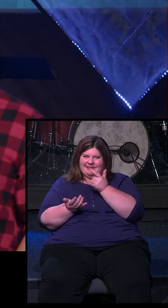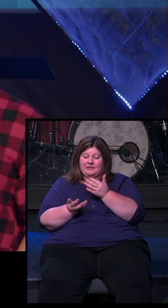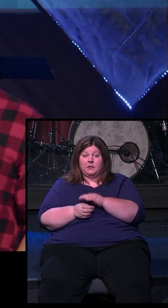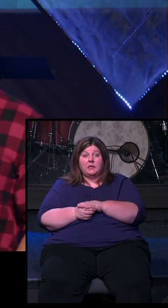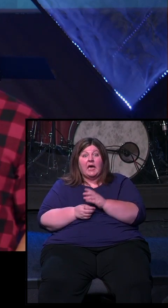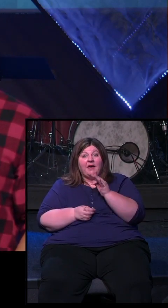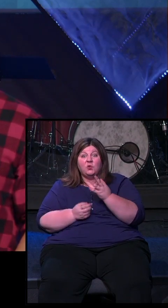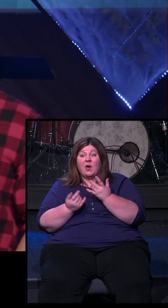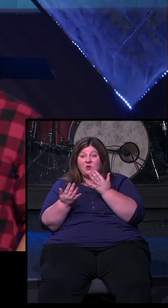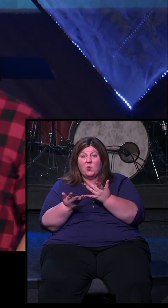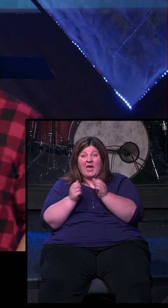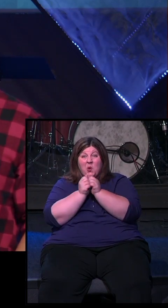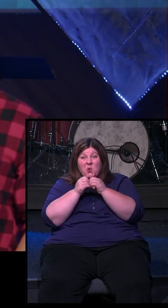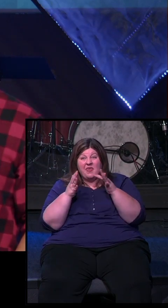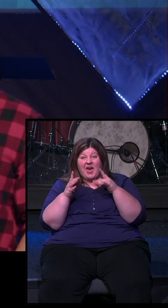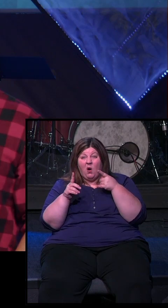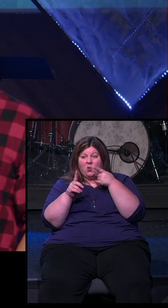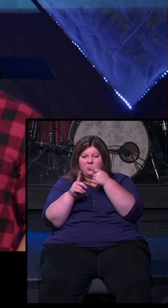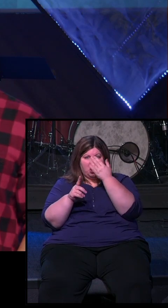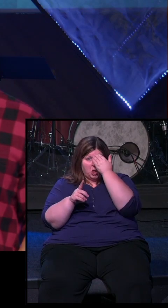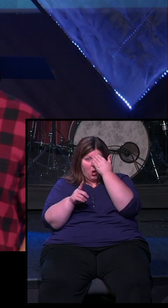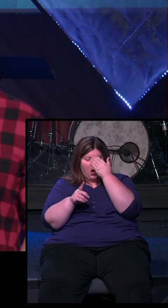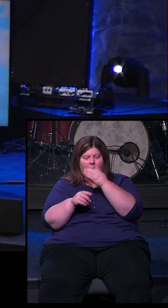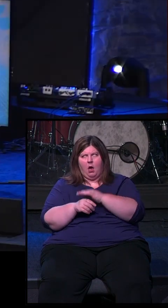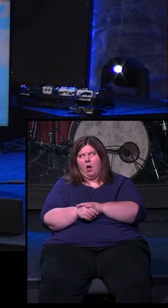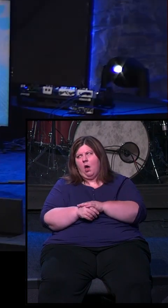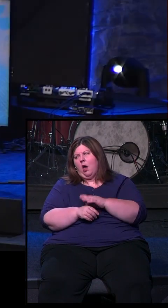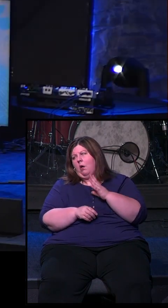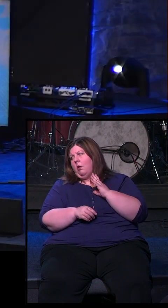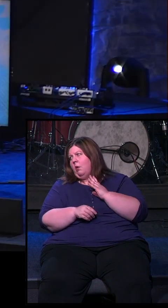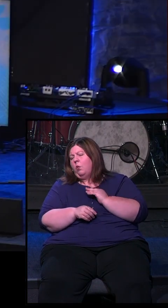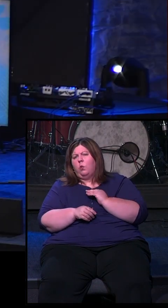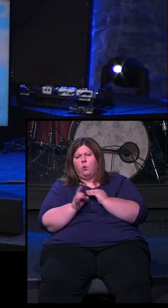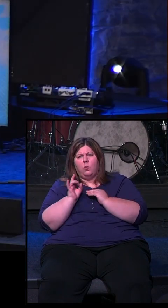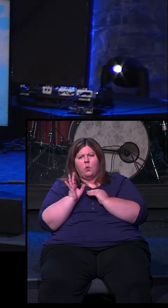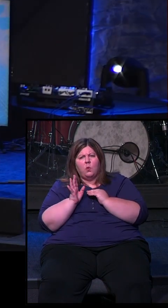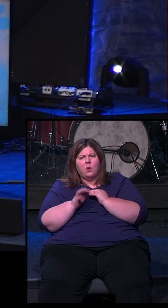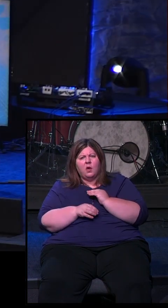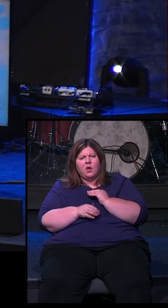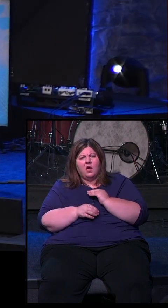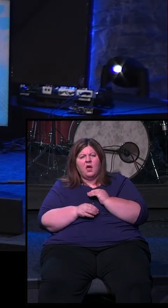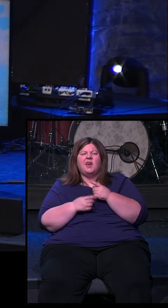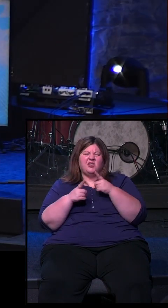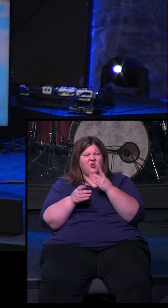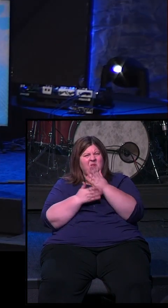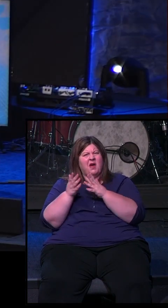without clarity, those times in our lives crush us. These are the times of our lives